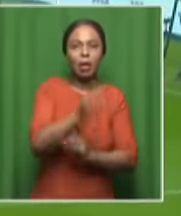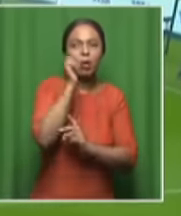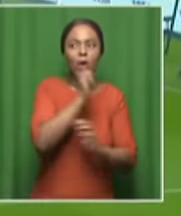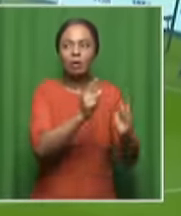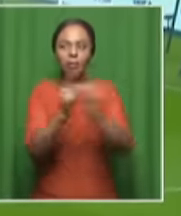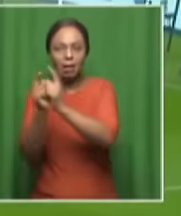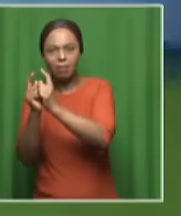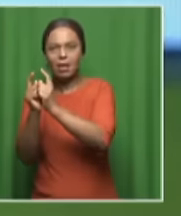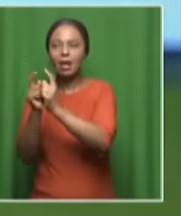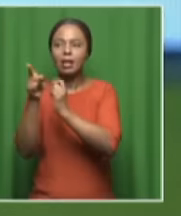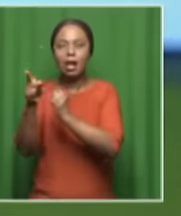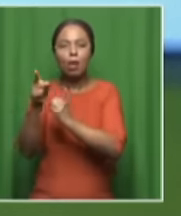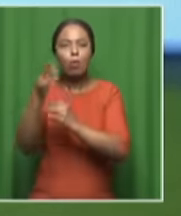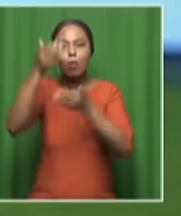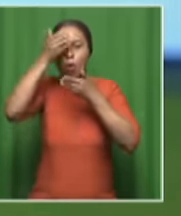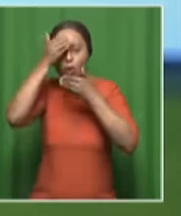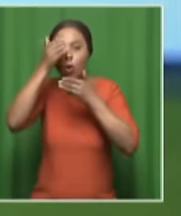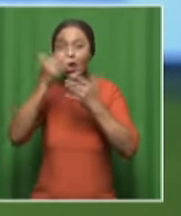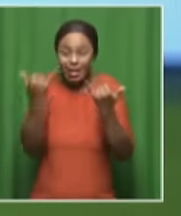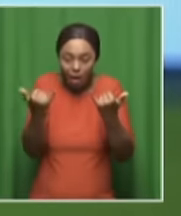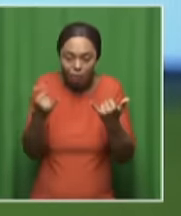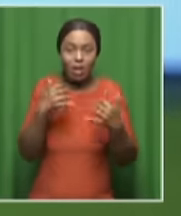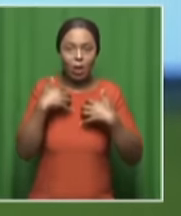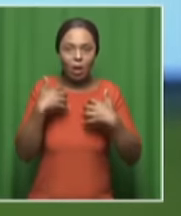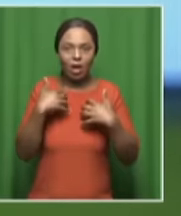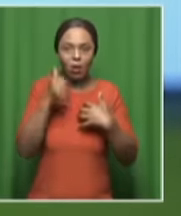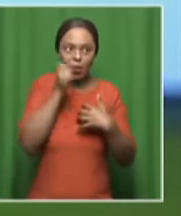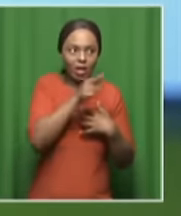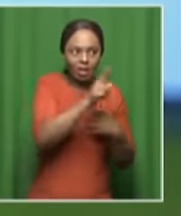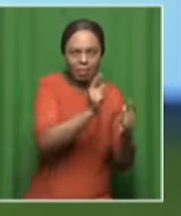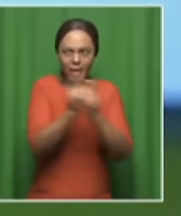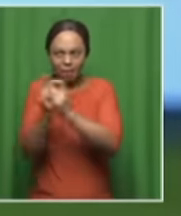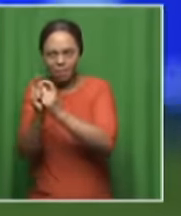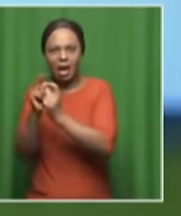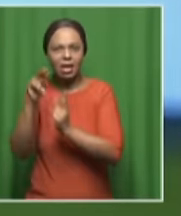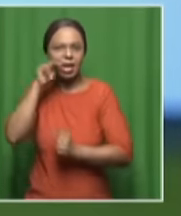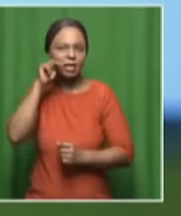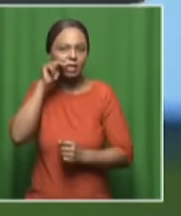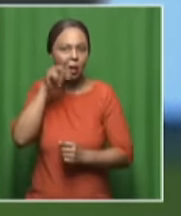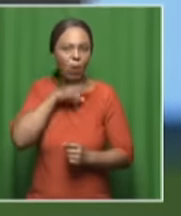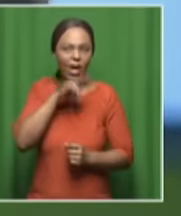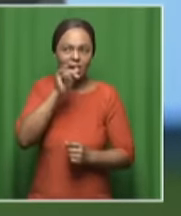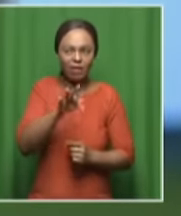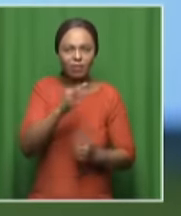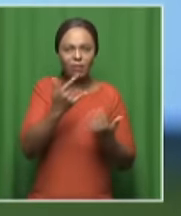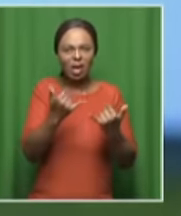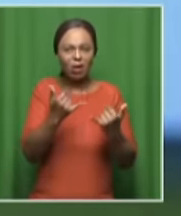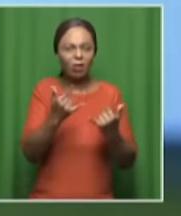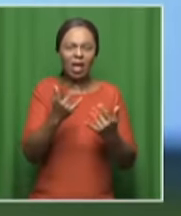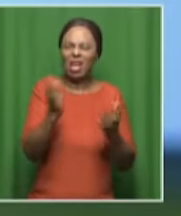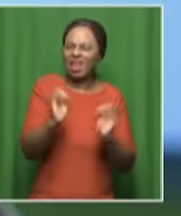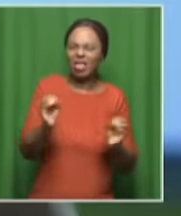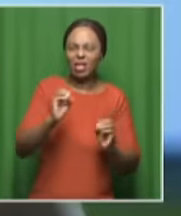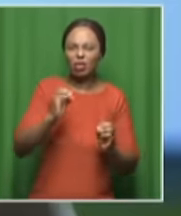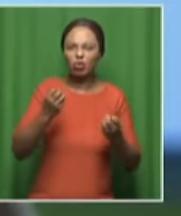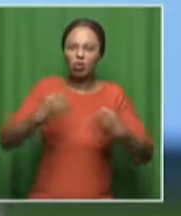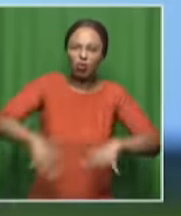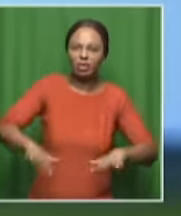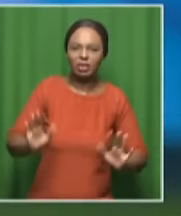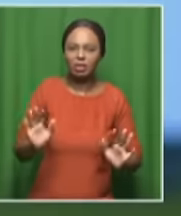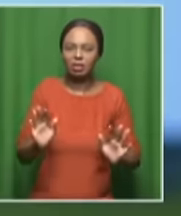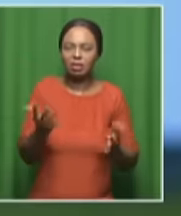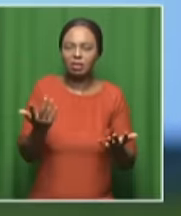playing against Nigeria. Because coming in as an underdog gives you that bit of comfort to say, know, you've got nothing to lose. no pressure of expectation. There's no real pressure.